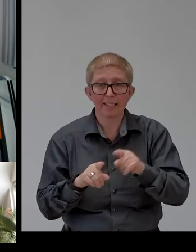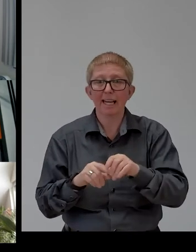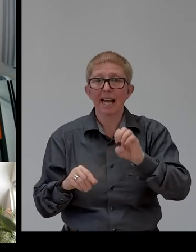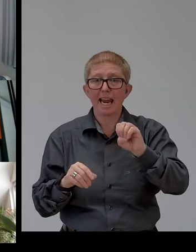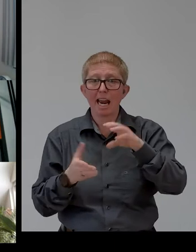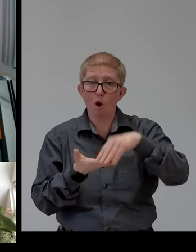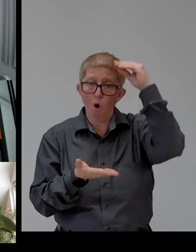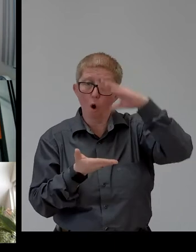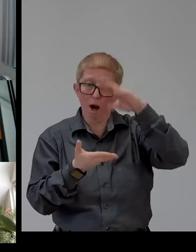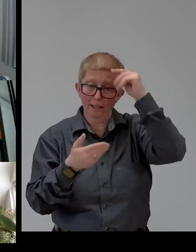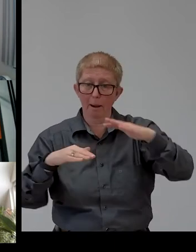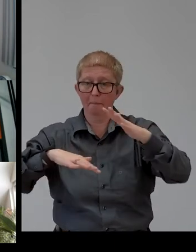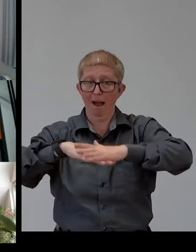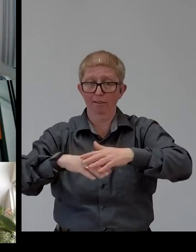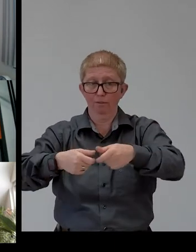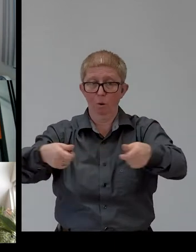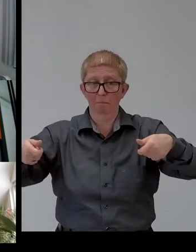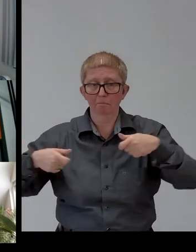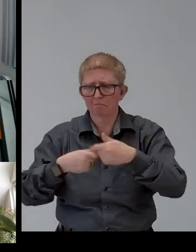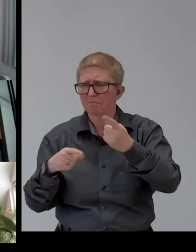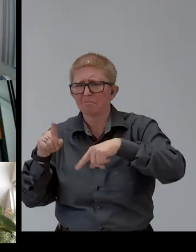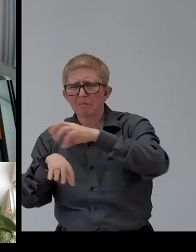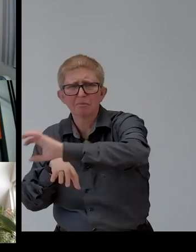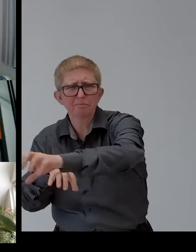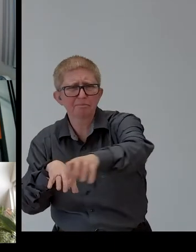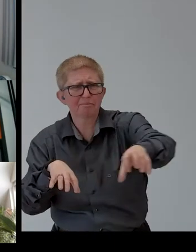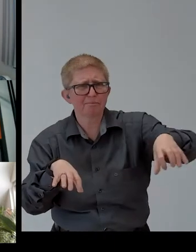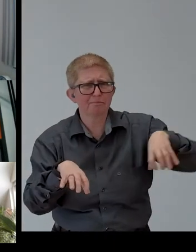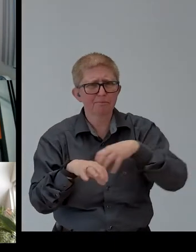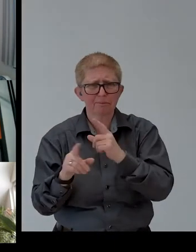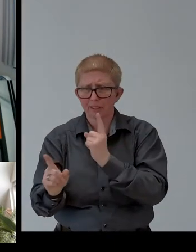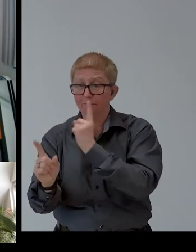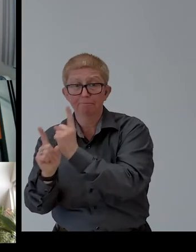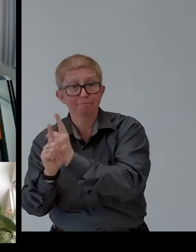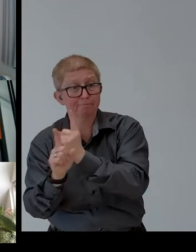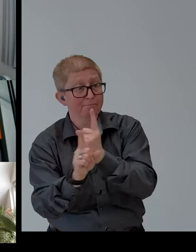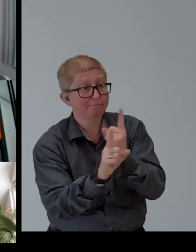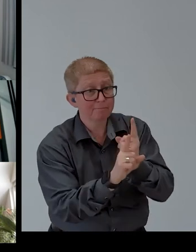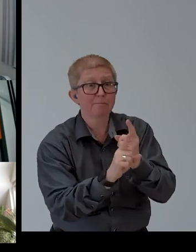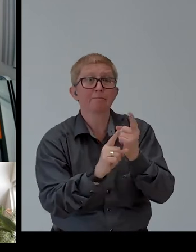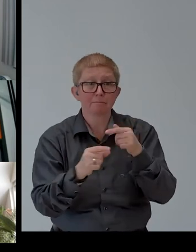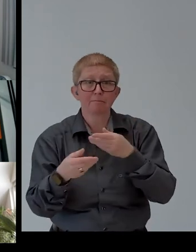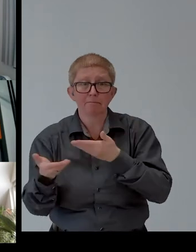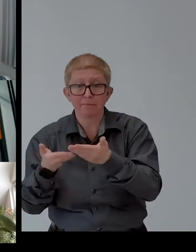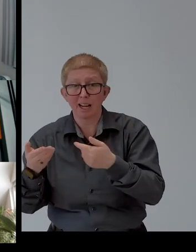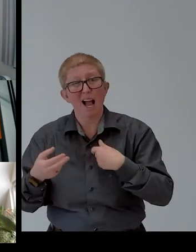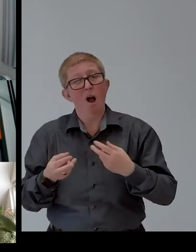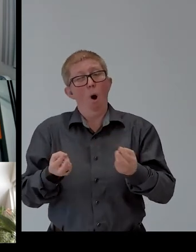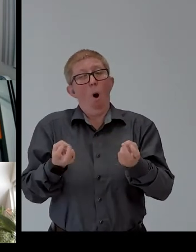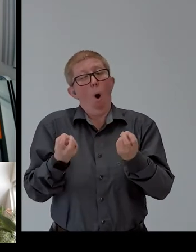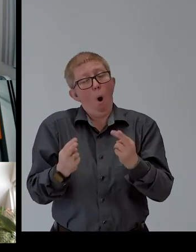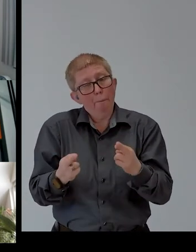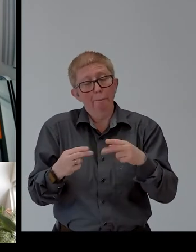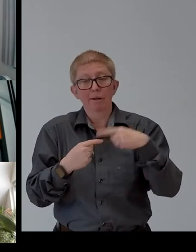people in rural areas. And our hope is to reach in the future more and more people and to further expand our solution.